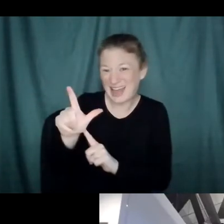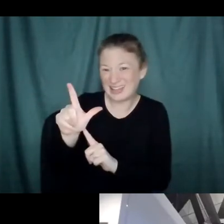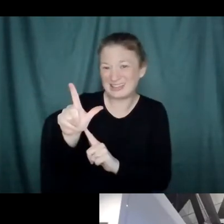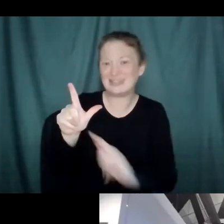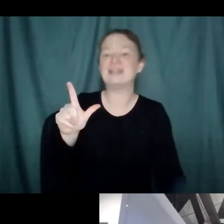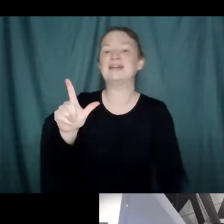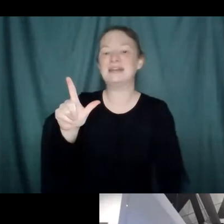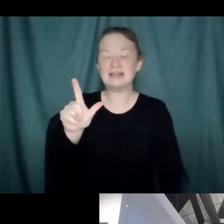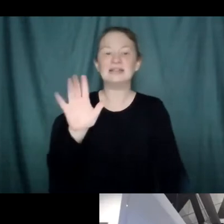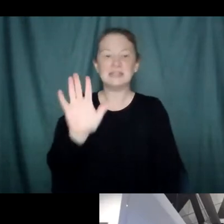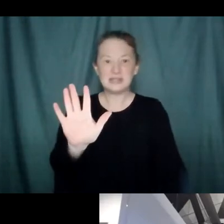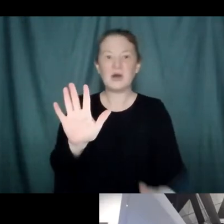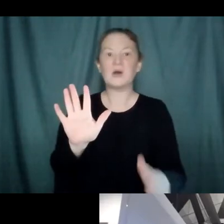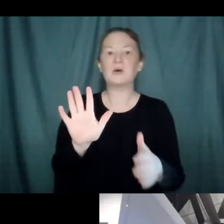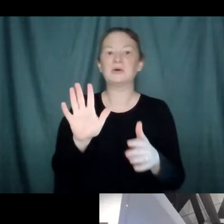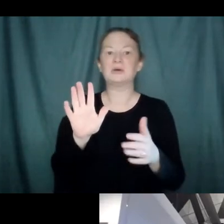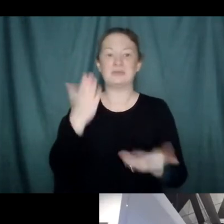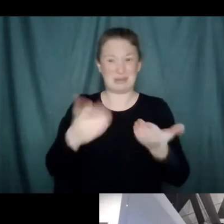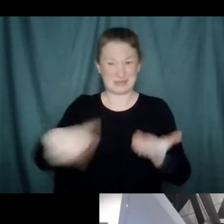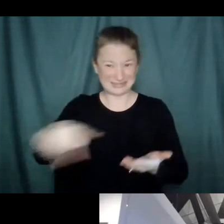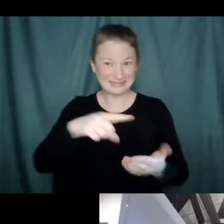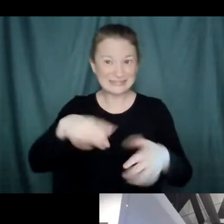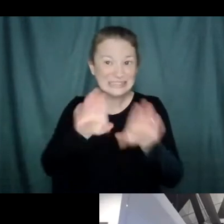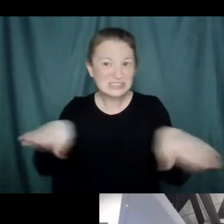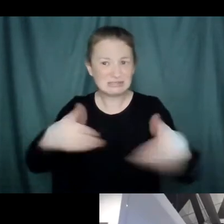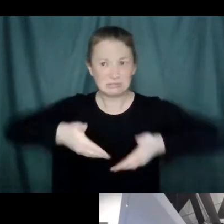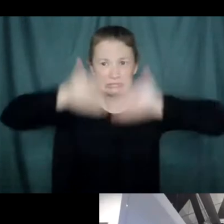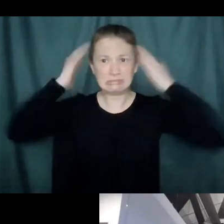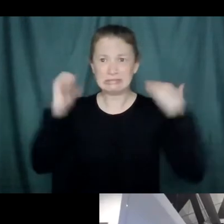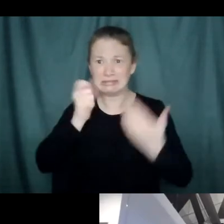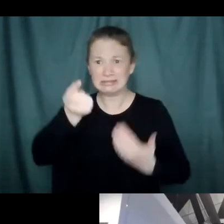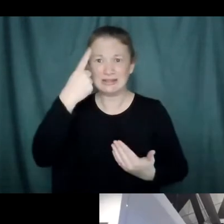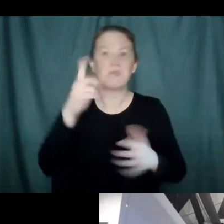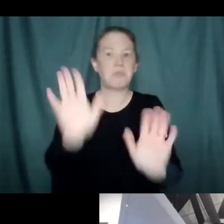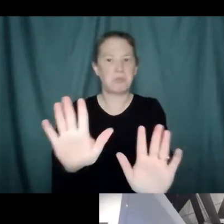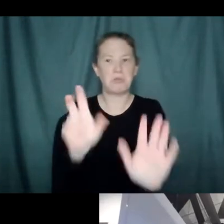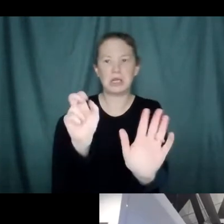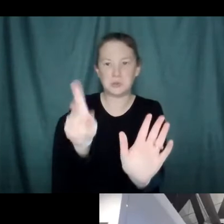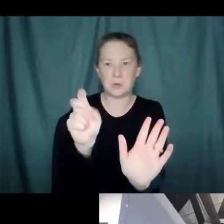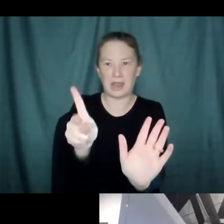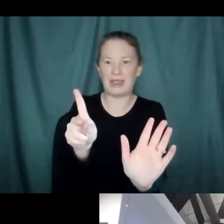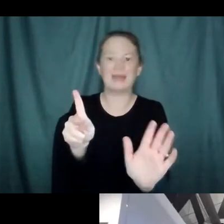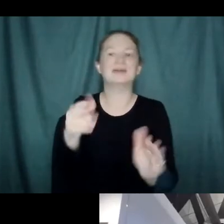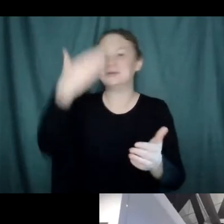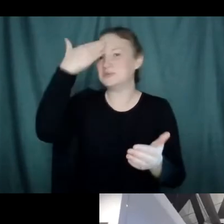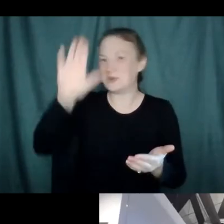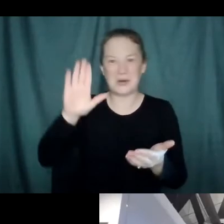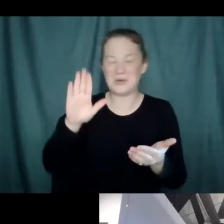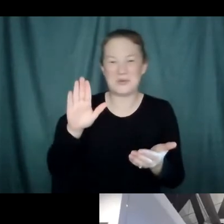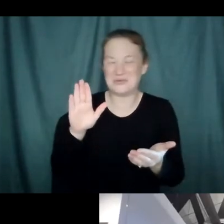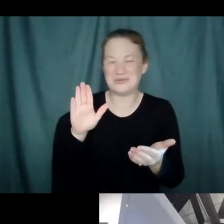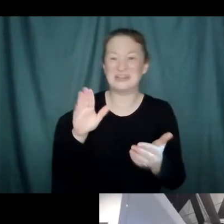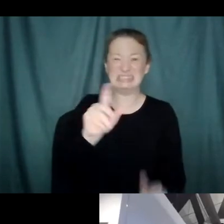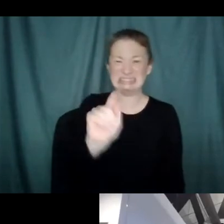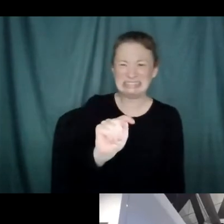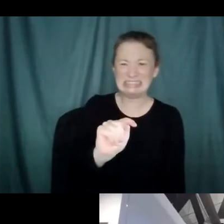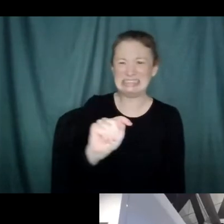so if some of that went over your head, folks at home, don't worry. You do not need to know what a T cell, B cell, T helper, TK, NK